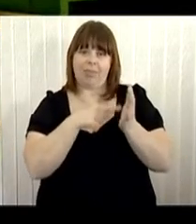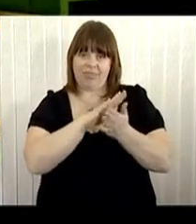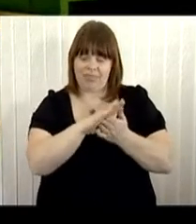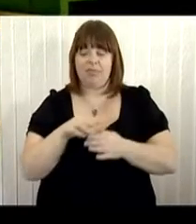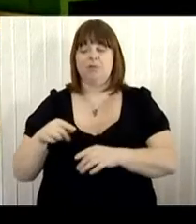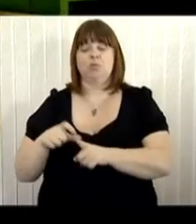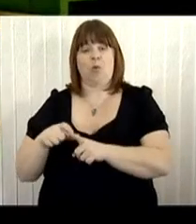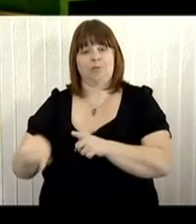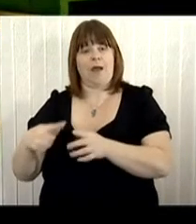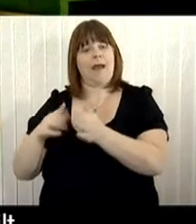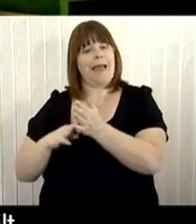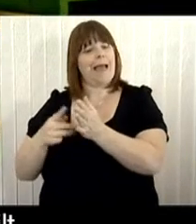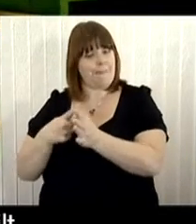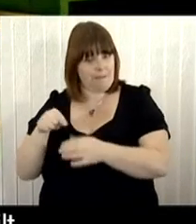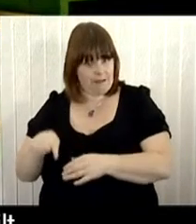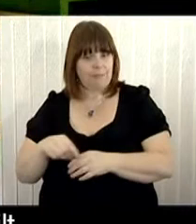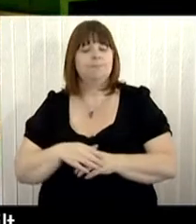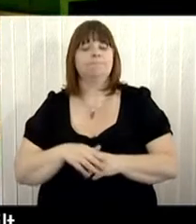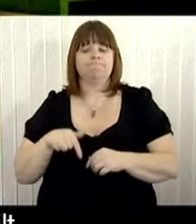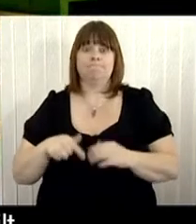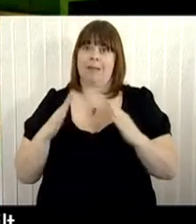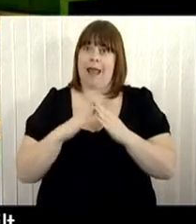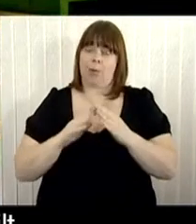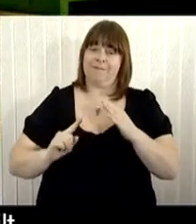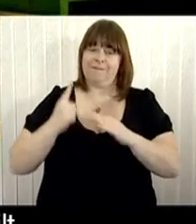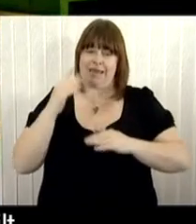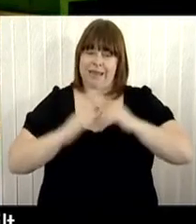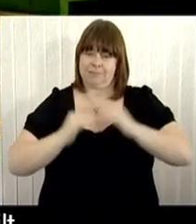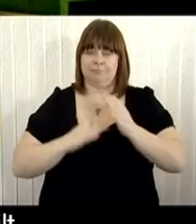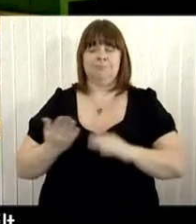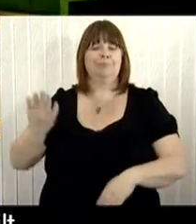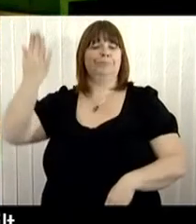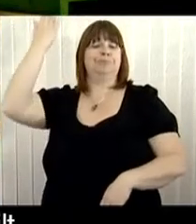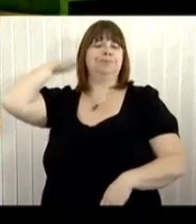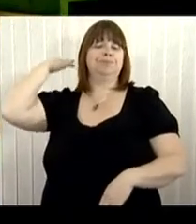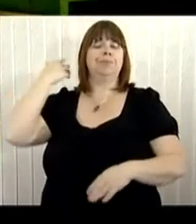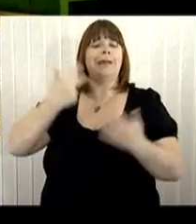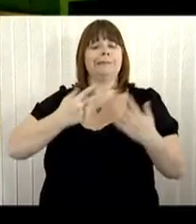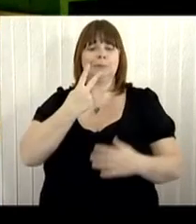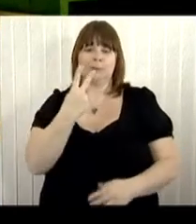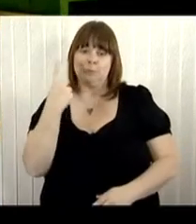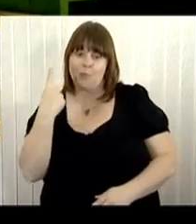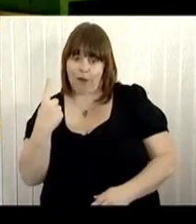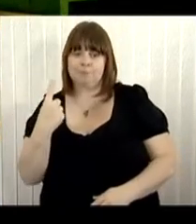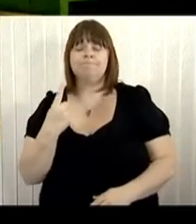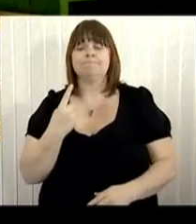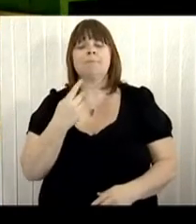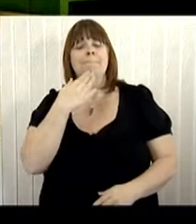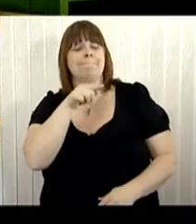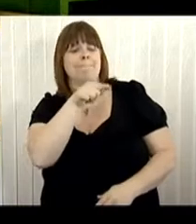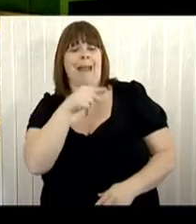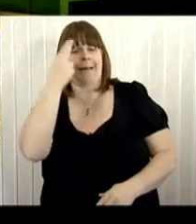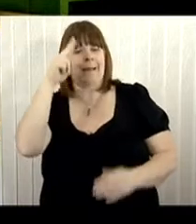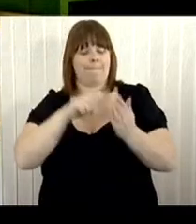1884. But the house was first built way back in 1821 for the corn merchant Nicholas